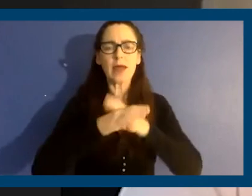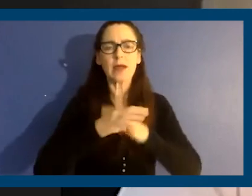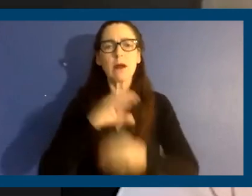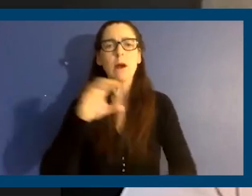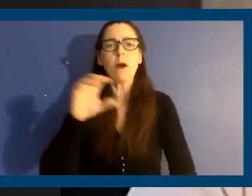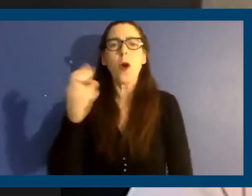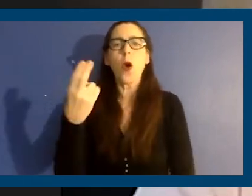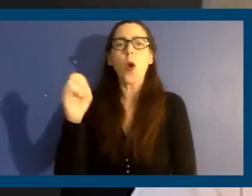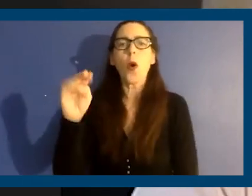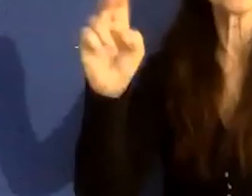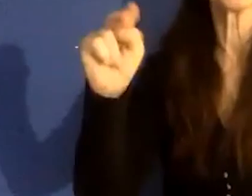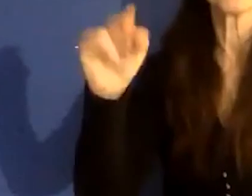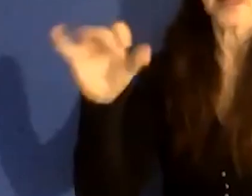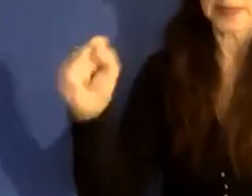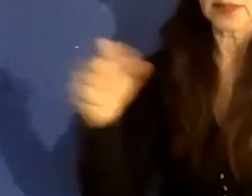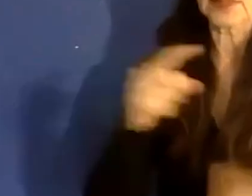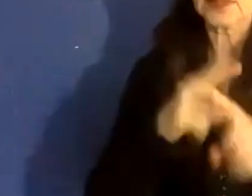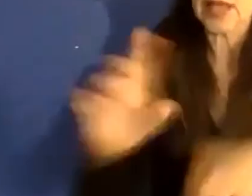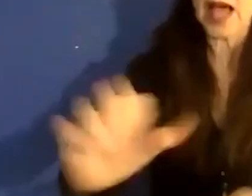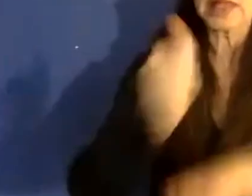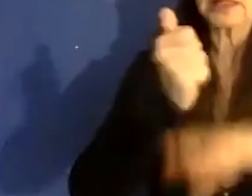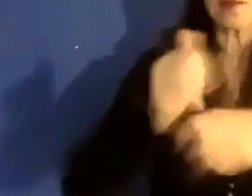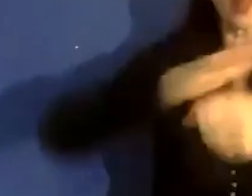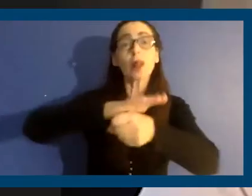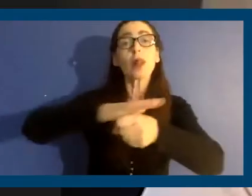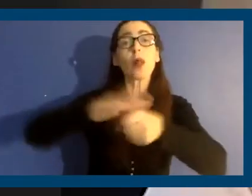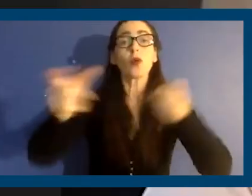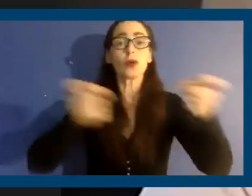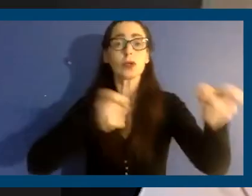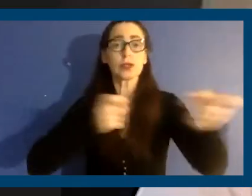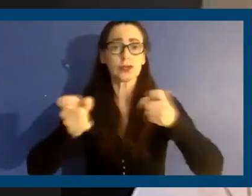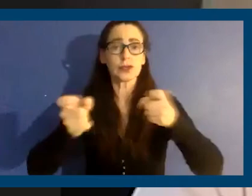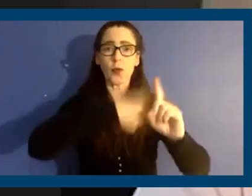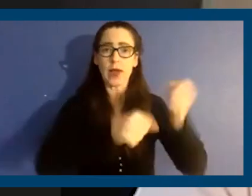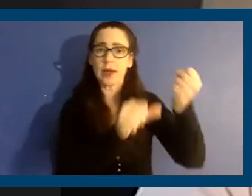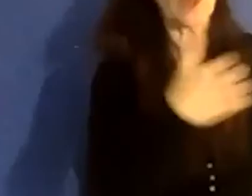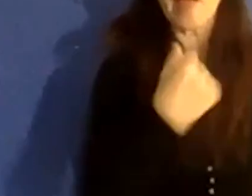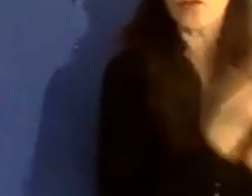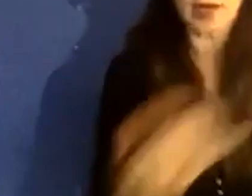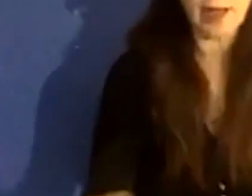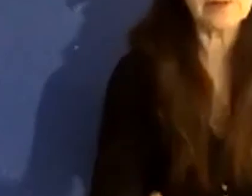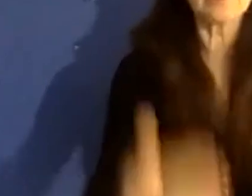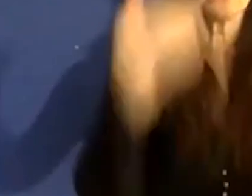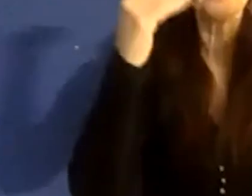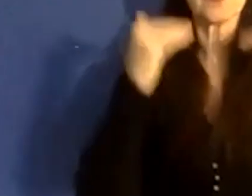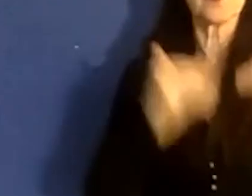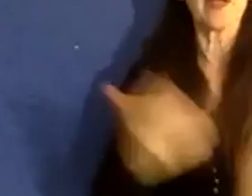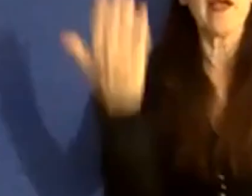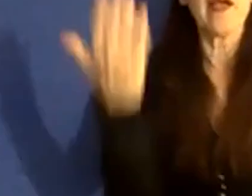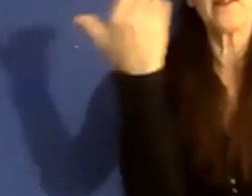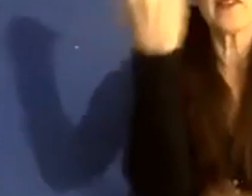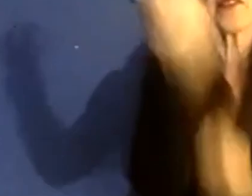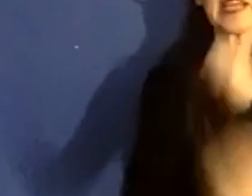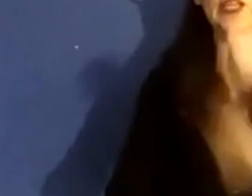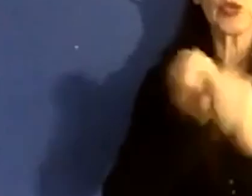anti-gentrification initiative. Establishes local control for rental assistance that is not there right now. Provides a 15-year exemption